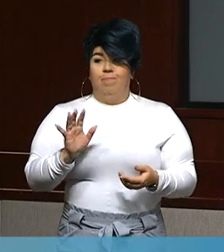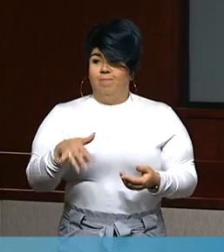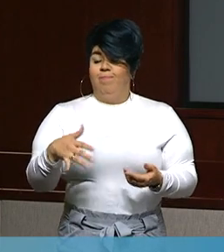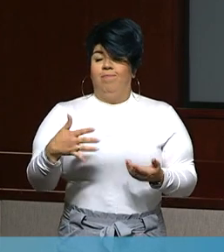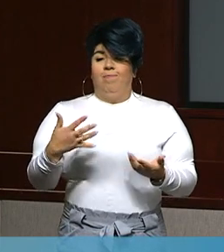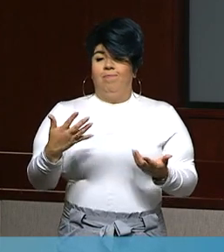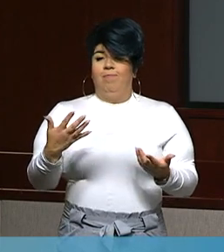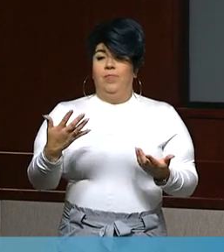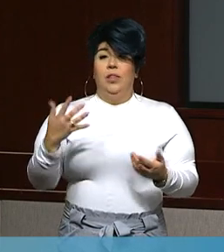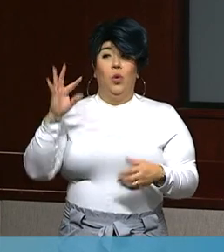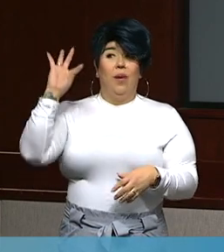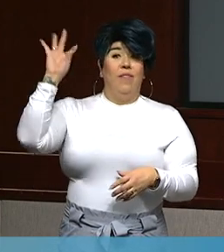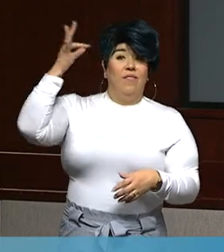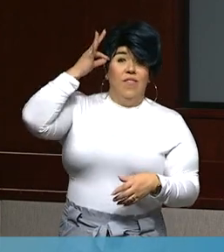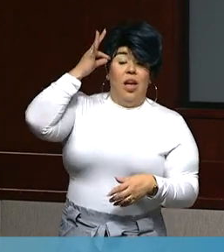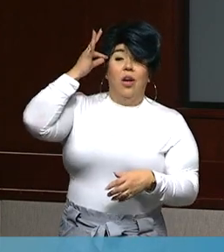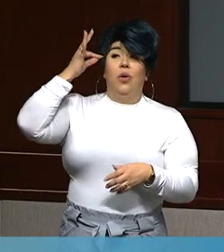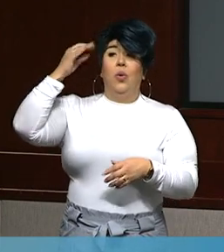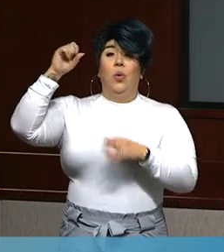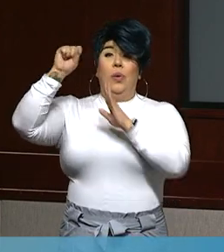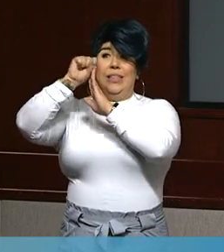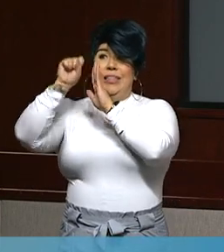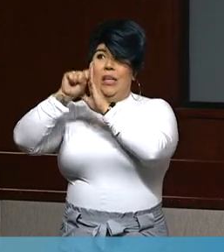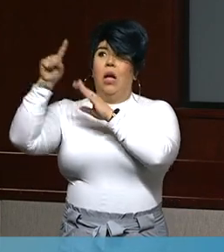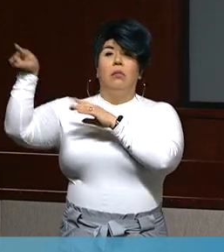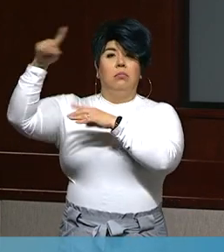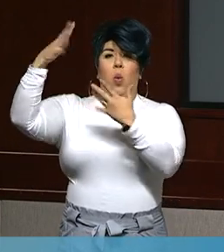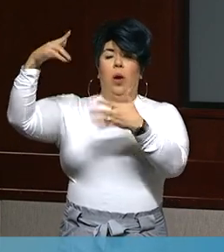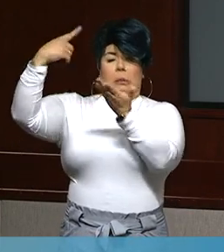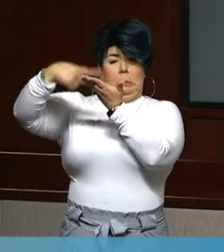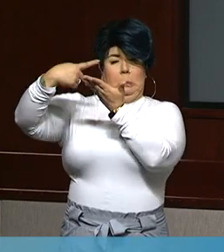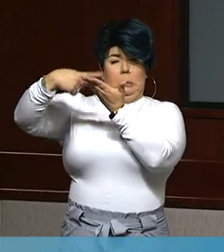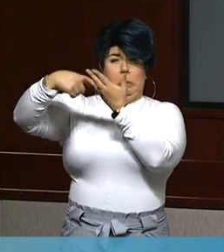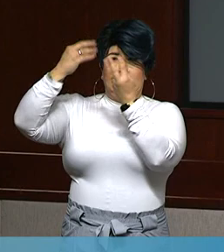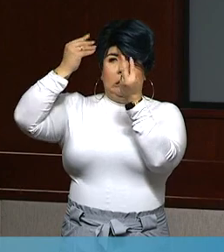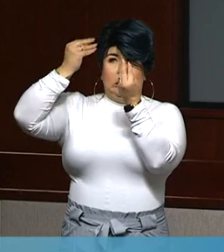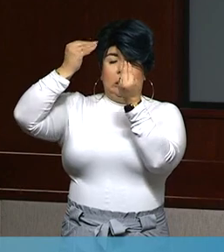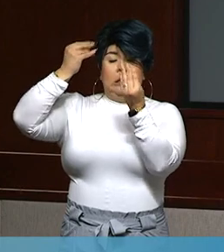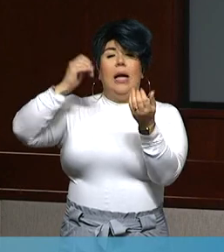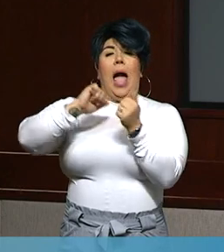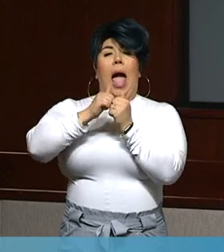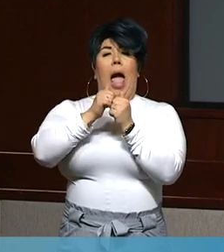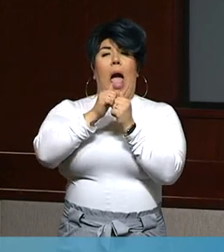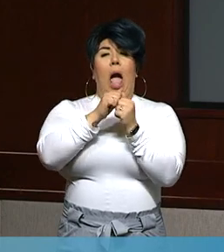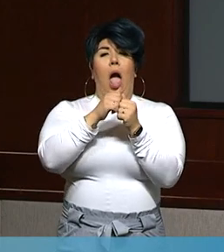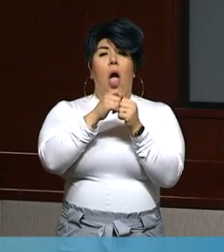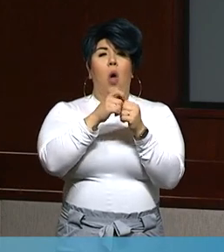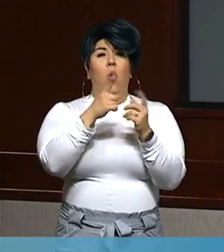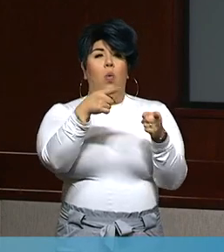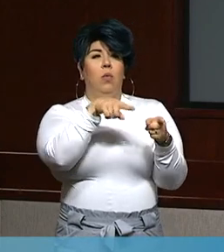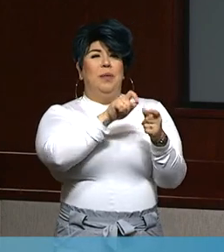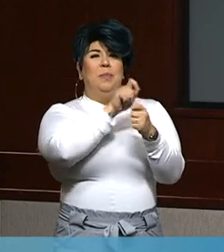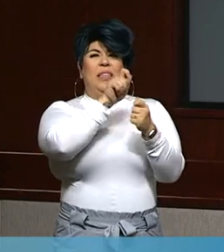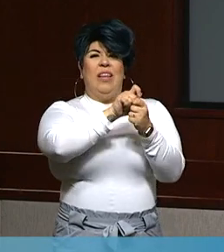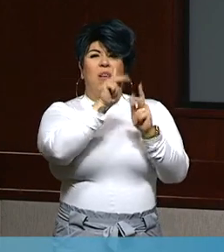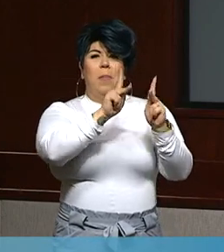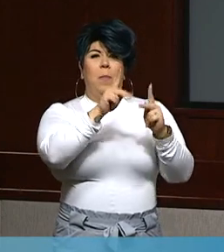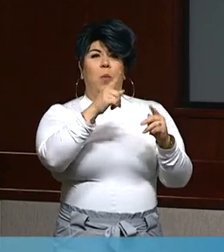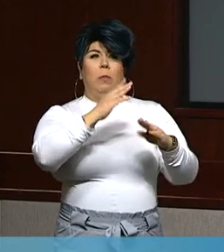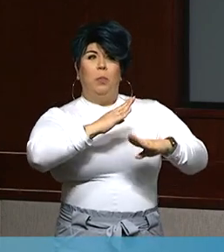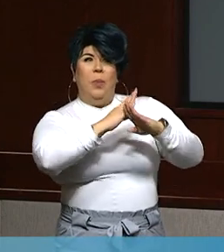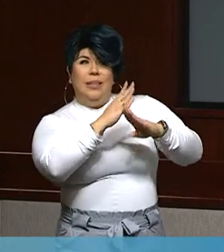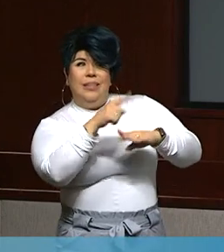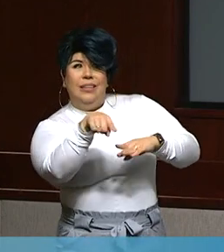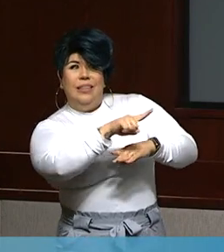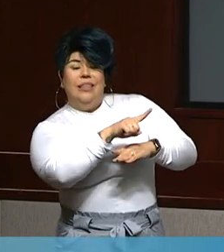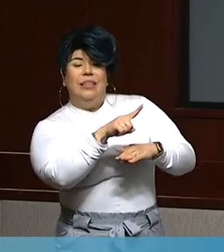federal level, the state level, and here at the local level, a lot of thought has been put into trying to reach the people and protect the people at highest risk